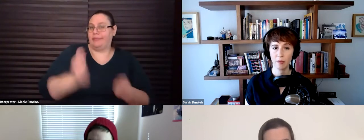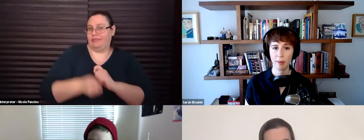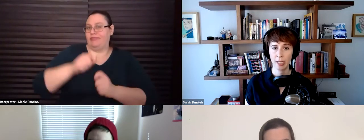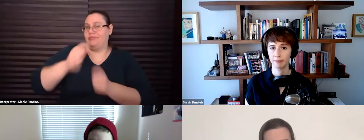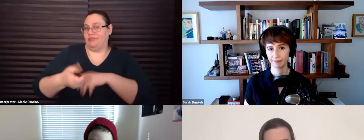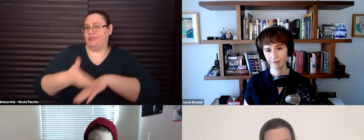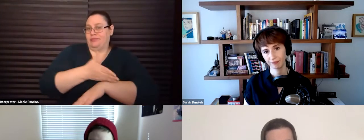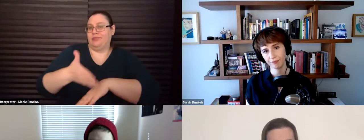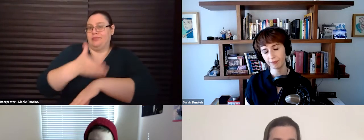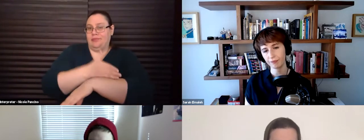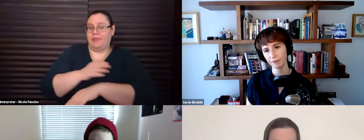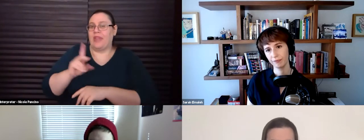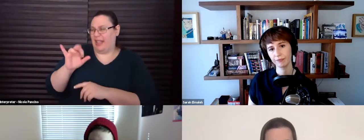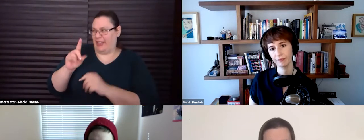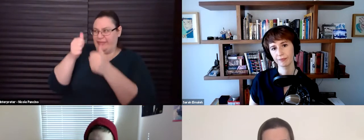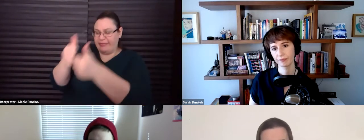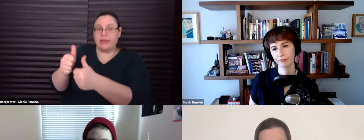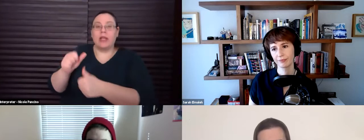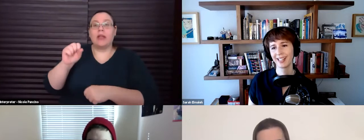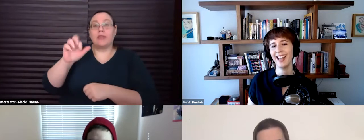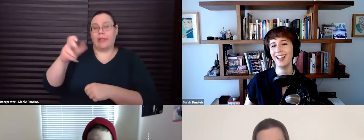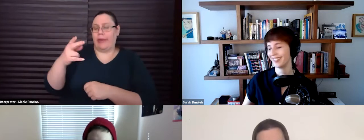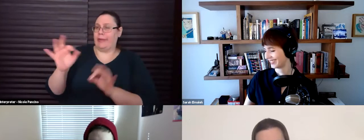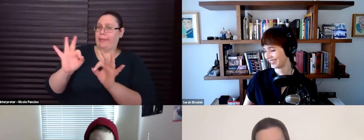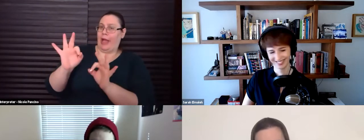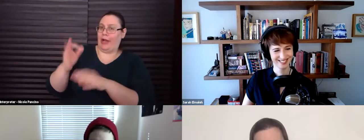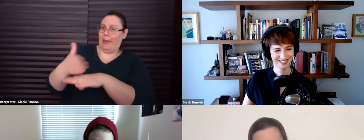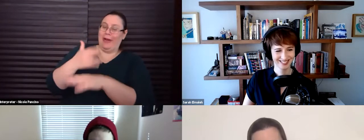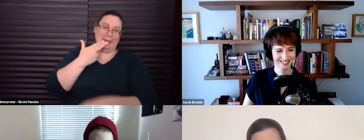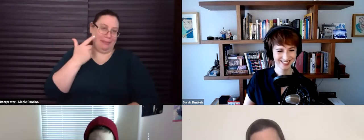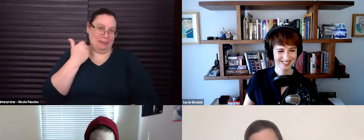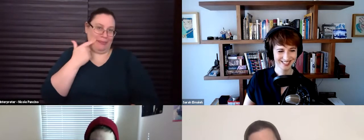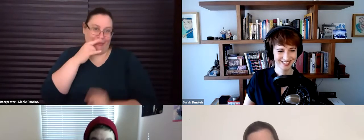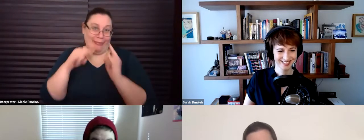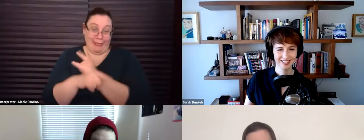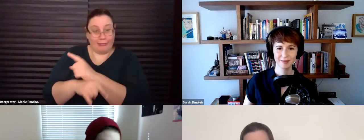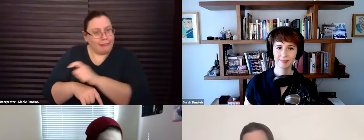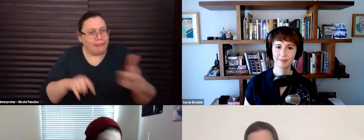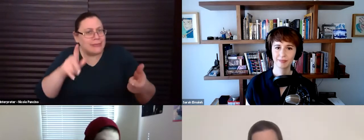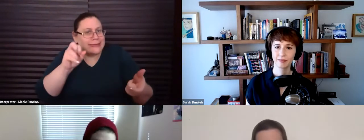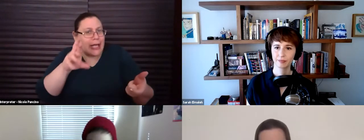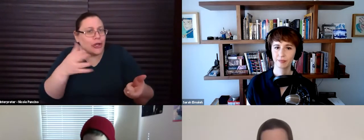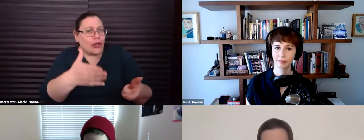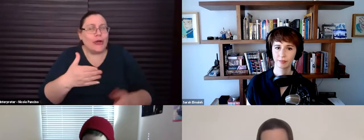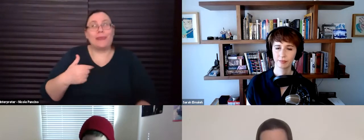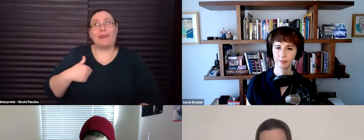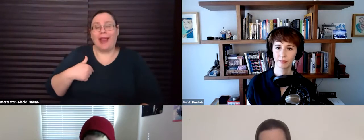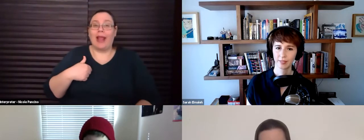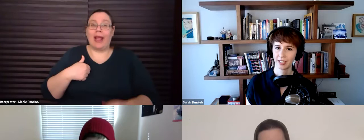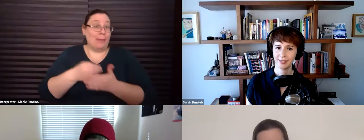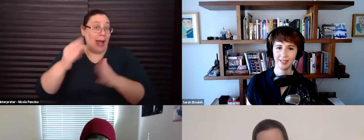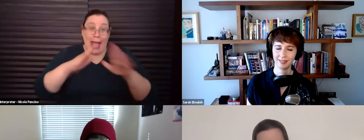so, uh, Xander, Sarah did some minor upgrades. Uh, how about you? Just a few. Well, I didn't buy a